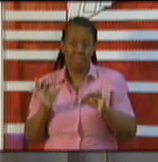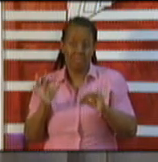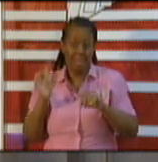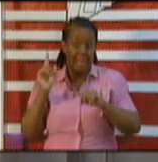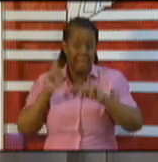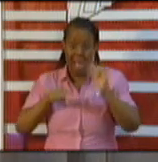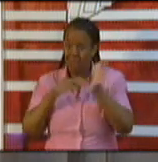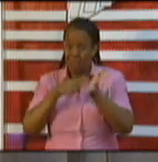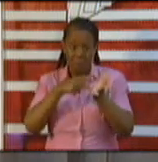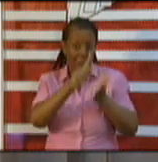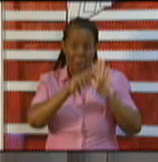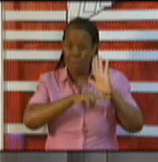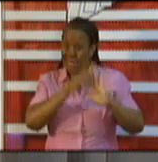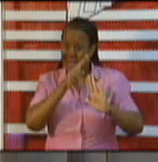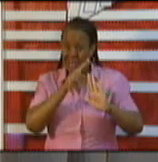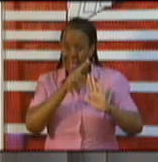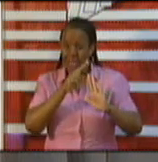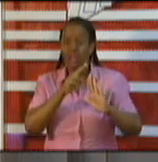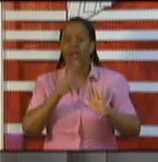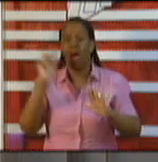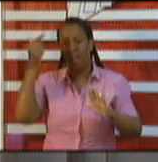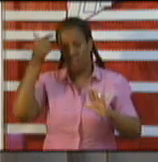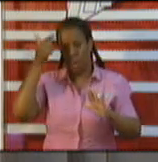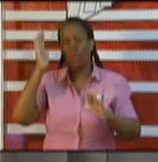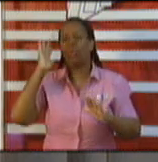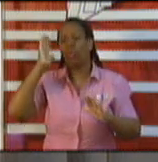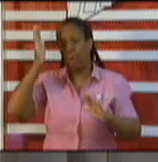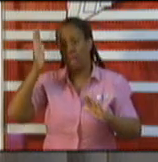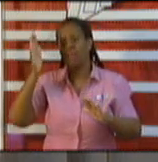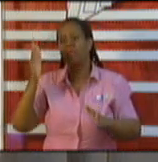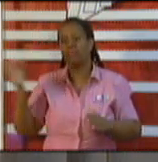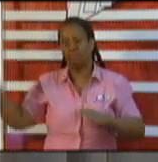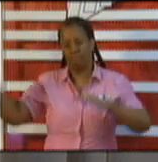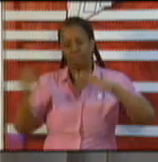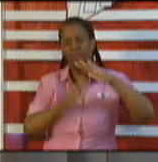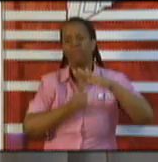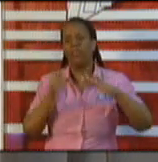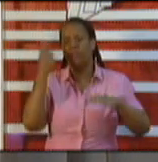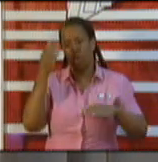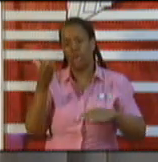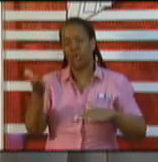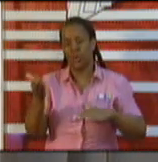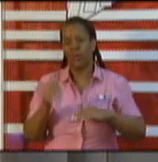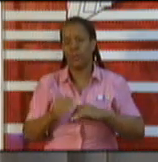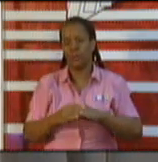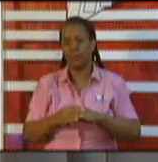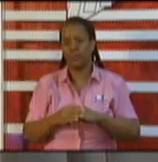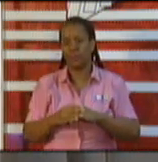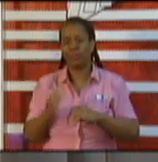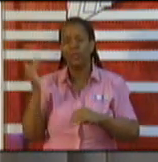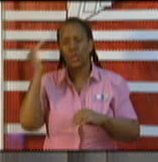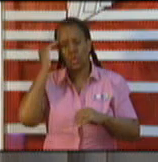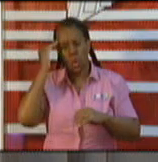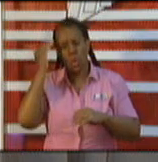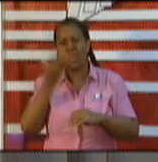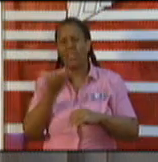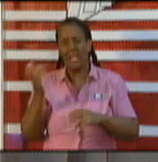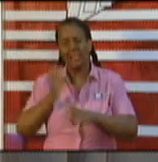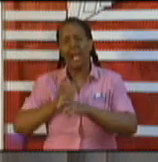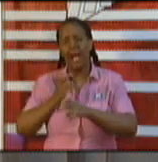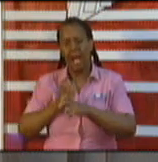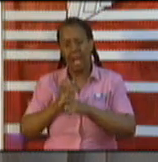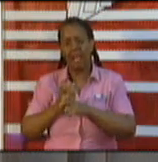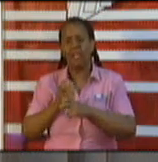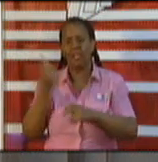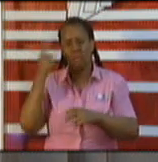us to have a broader group. We are asking, we know how difficult it is for every single citizen, all of us, including